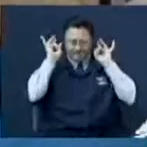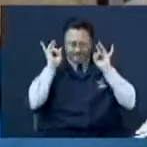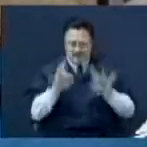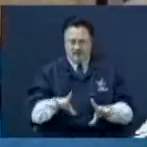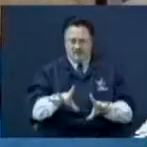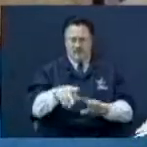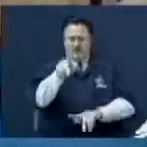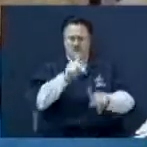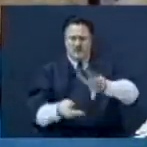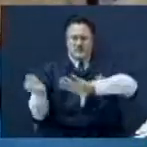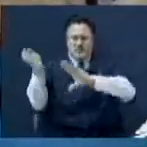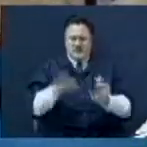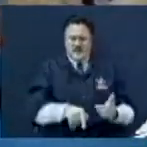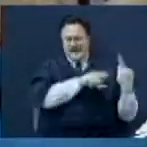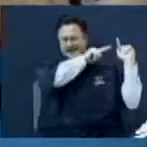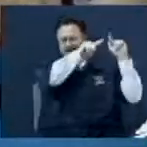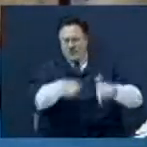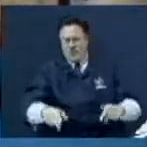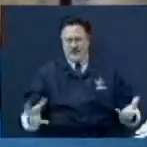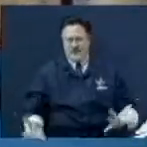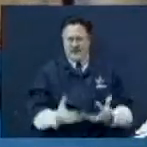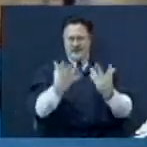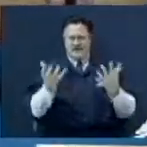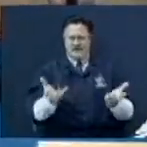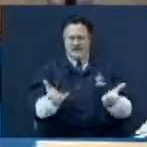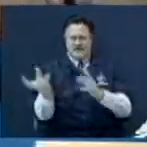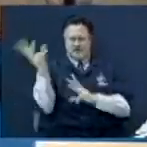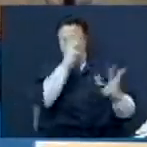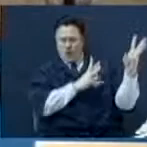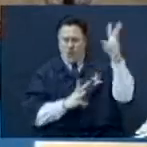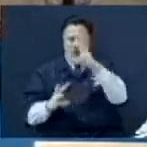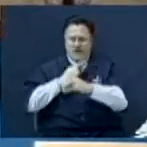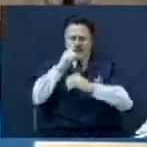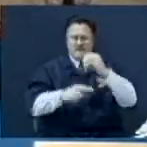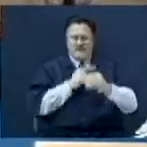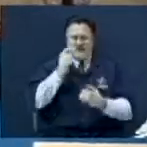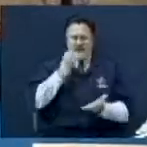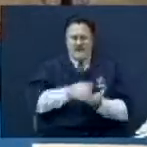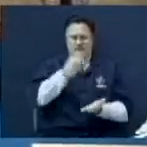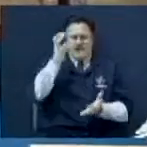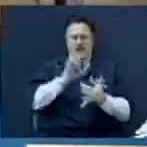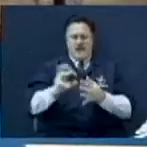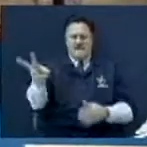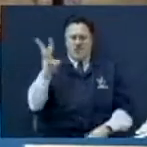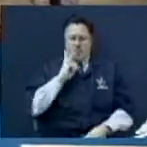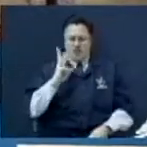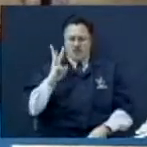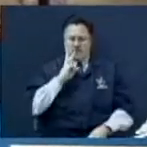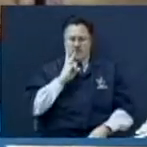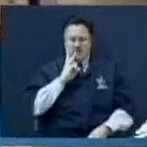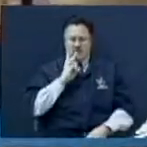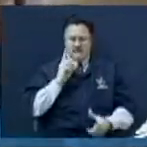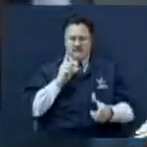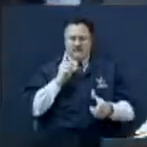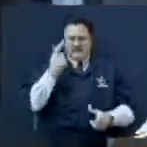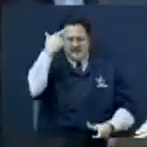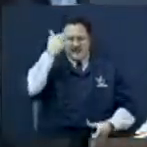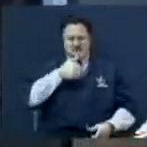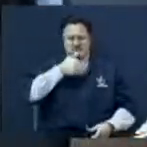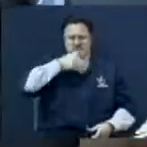People are dying and going to hell and you're worrying about a bottle of water. I think I'll take a drink.